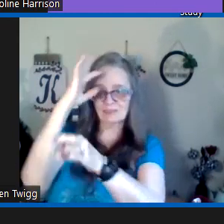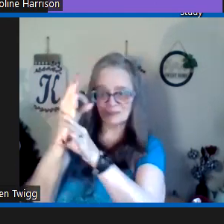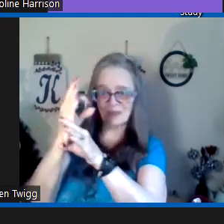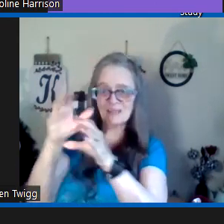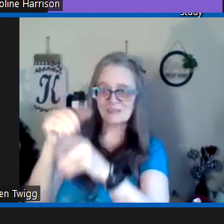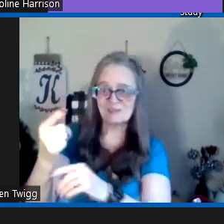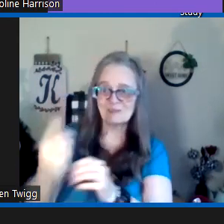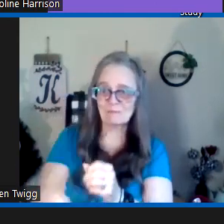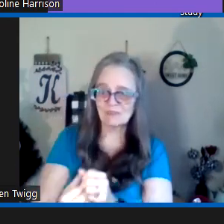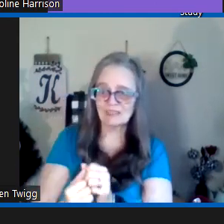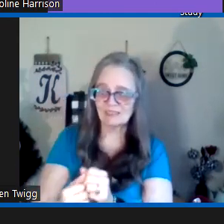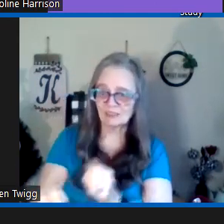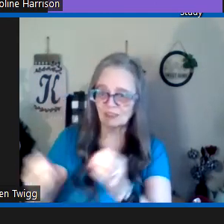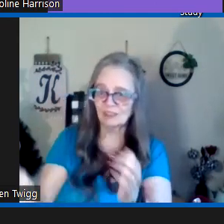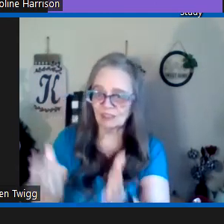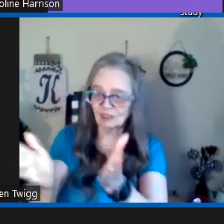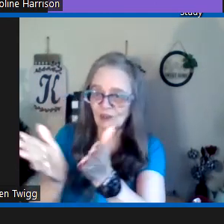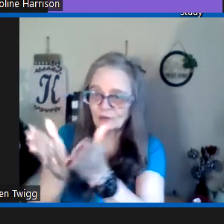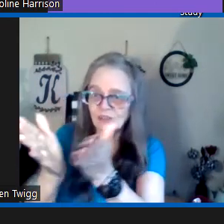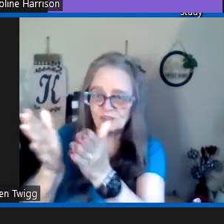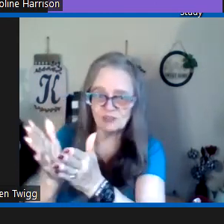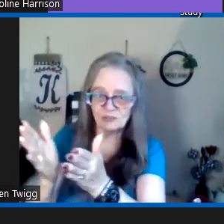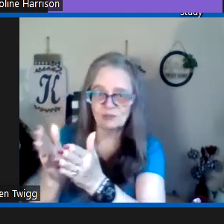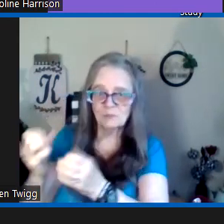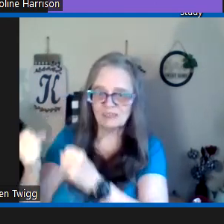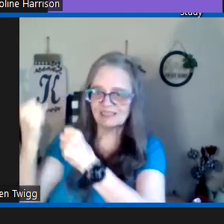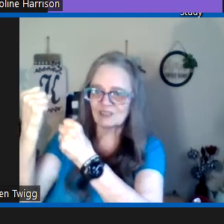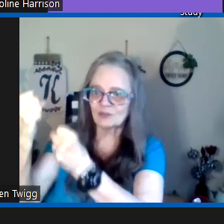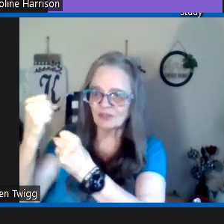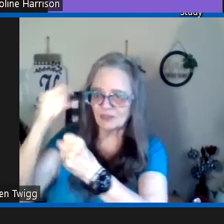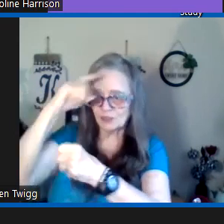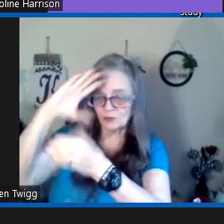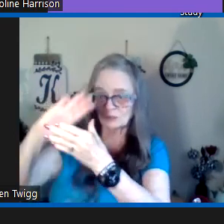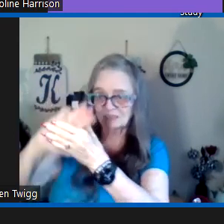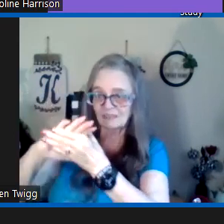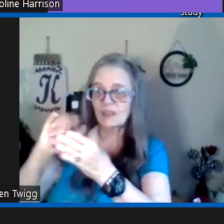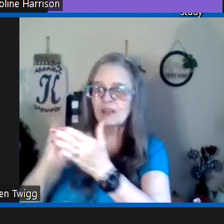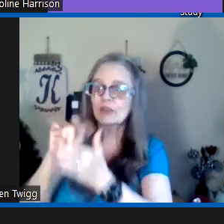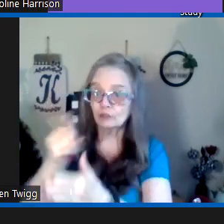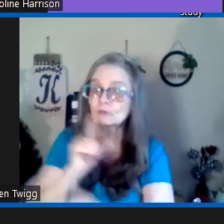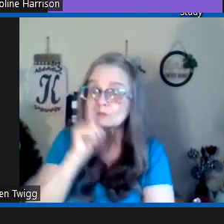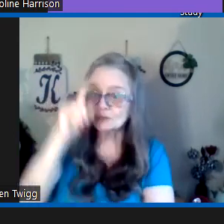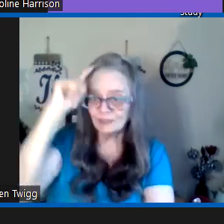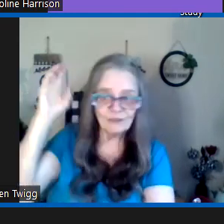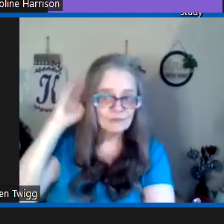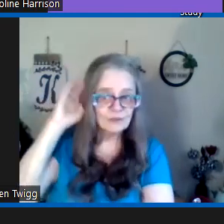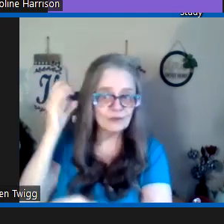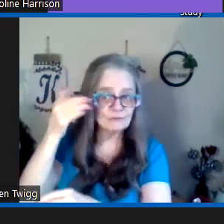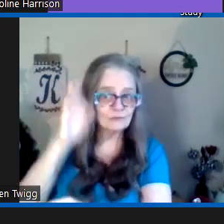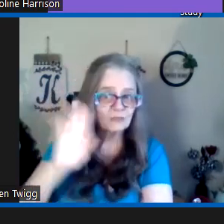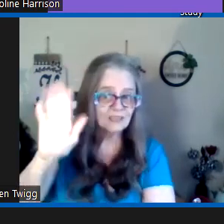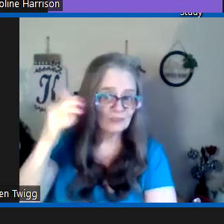establishes faith in you and encourages you because it strengthens your belief that you truly